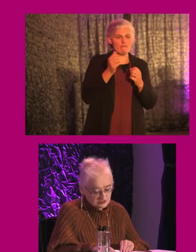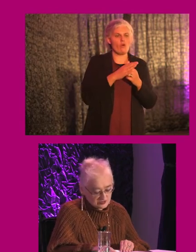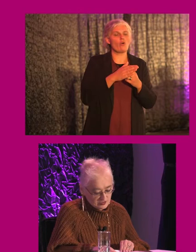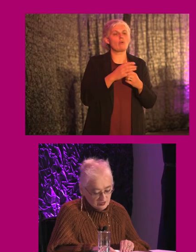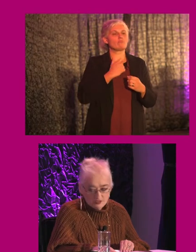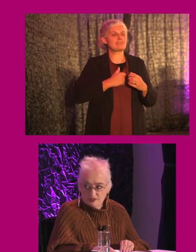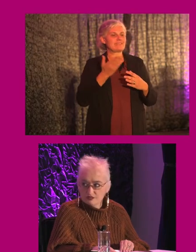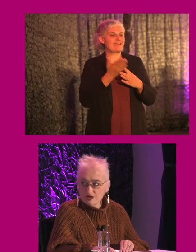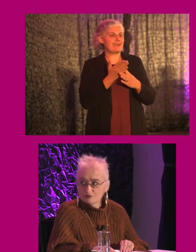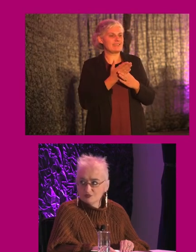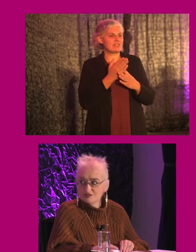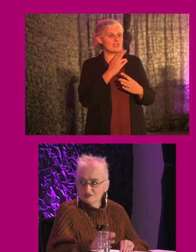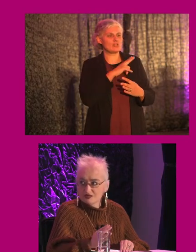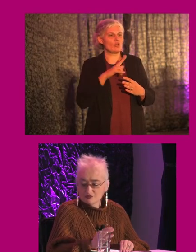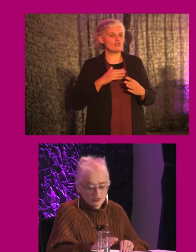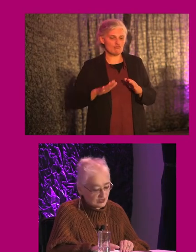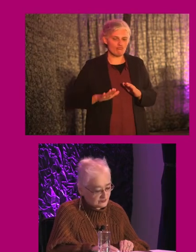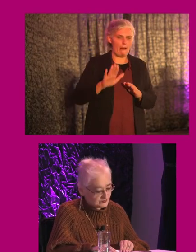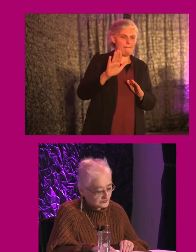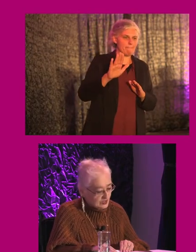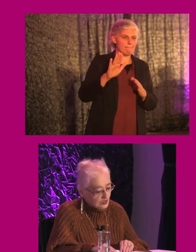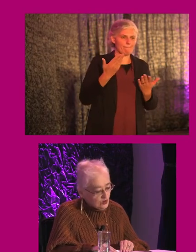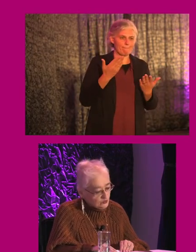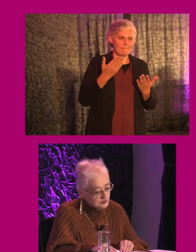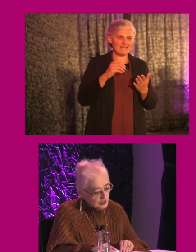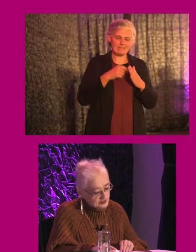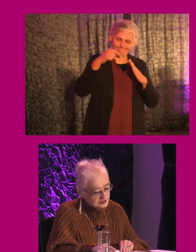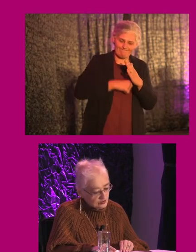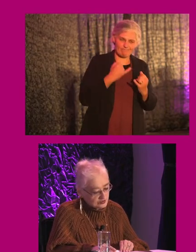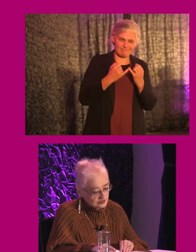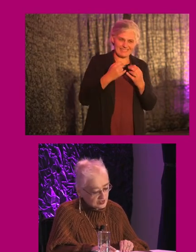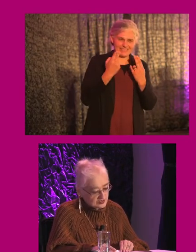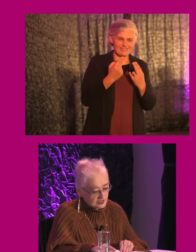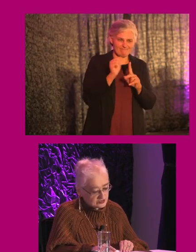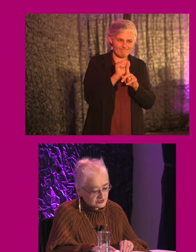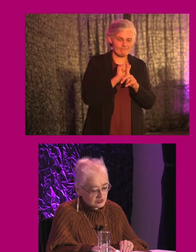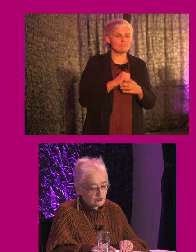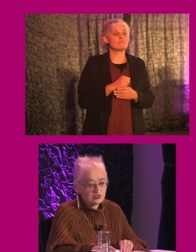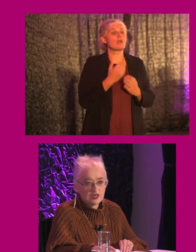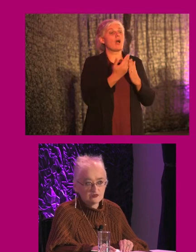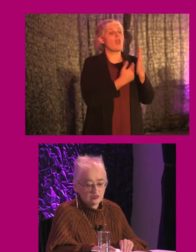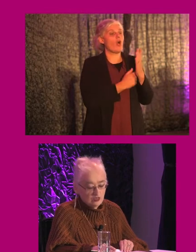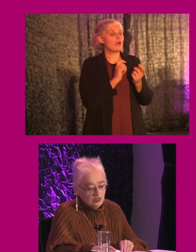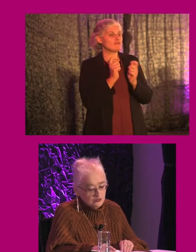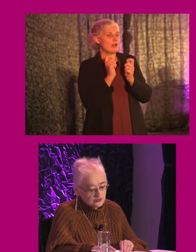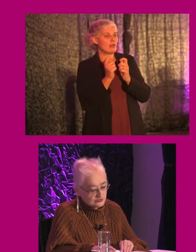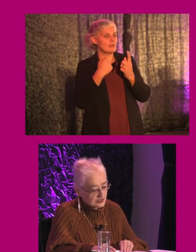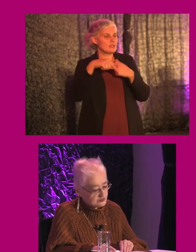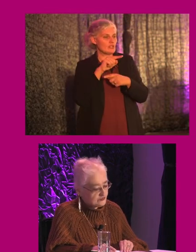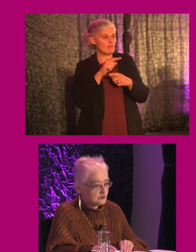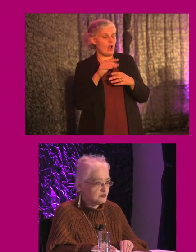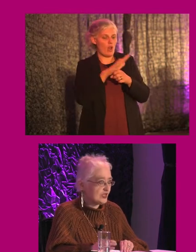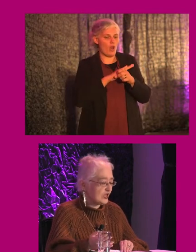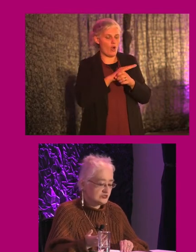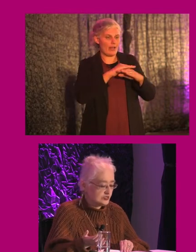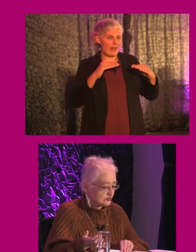than just kind of ramps and what have you. We apply these laws and regulations at local level, through county